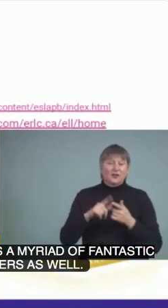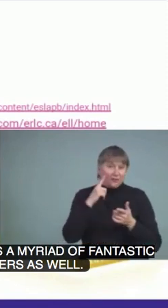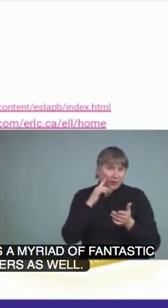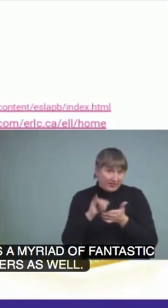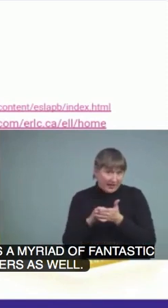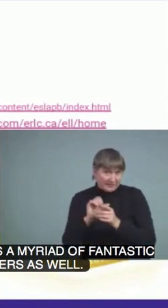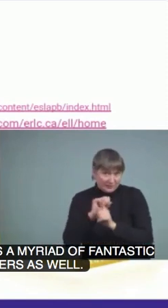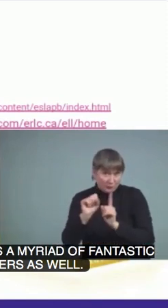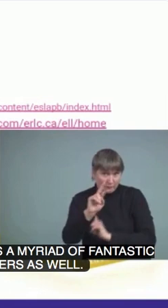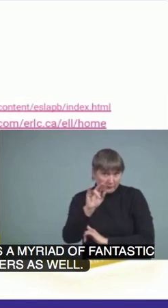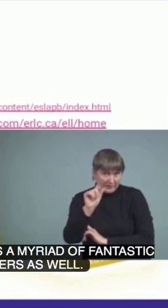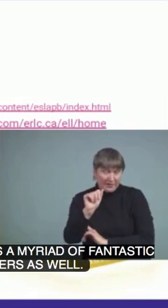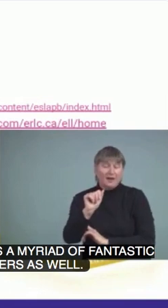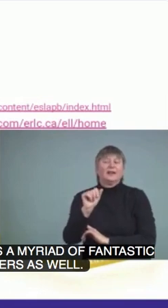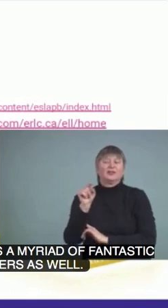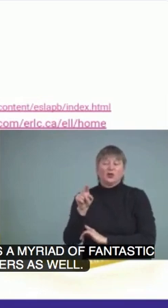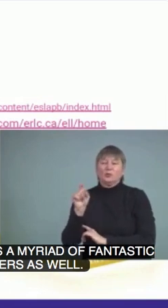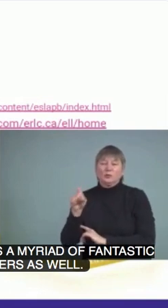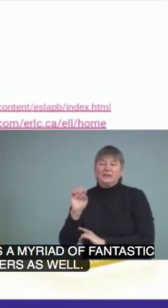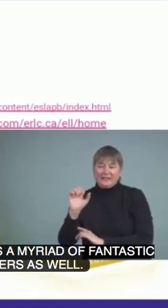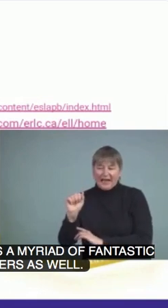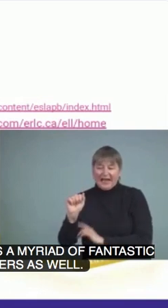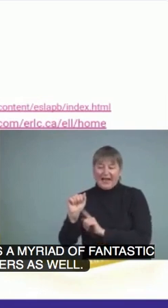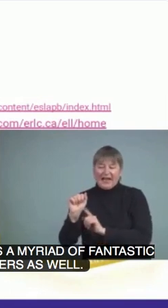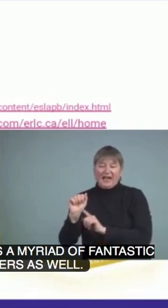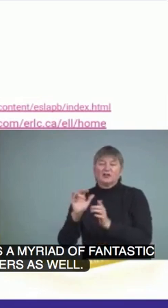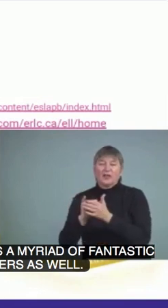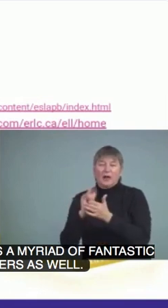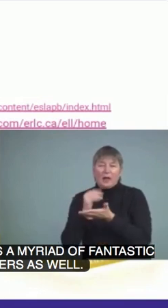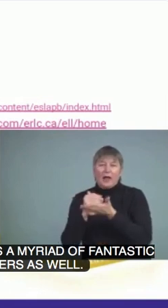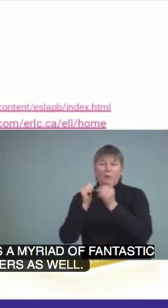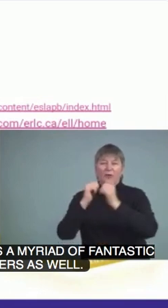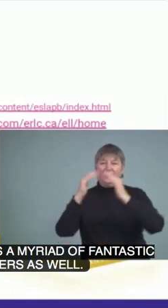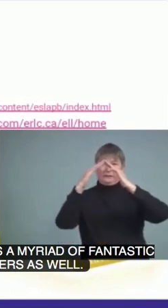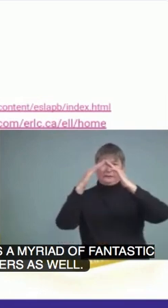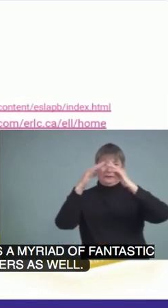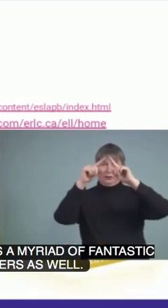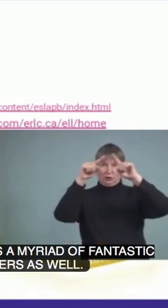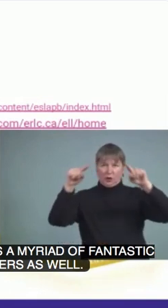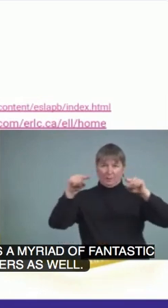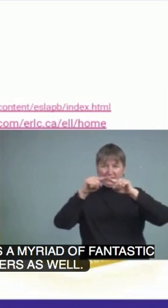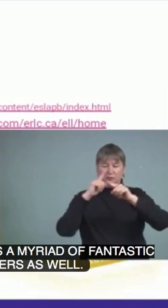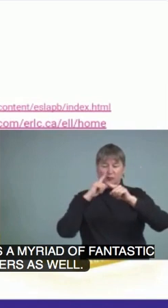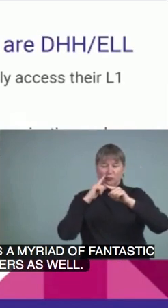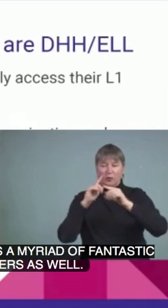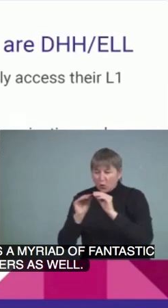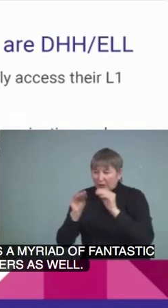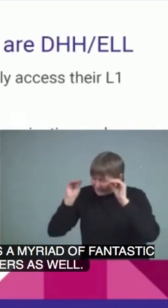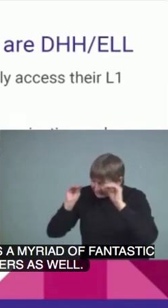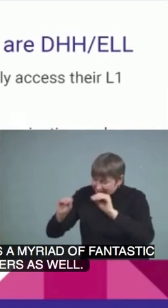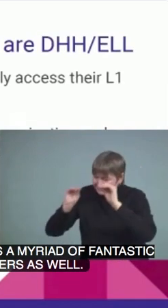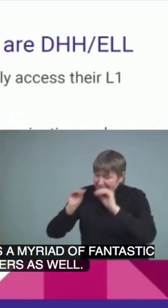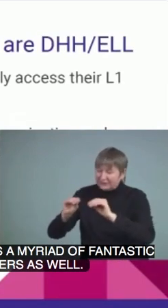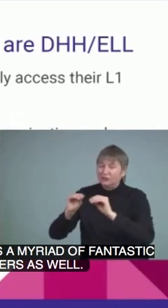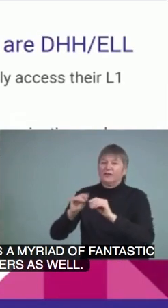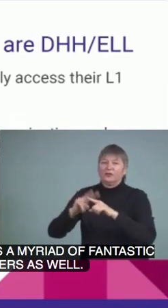looking at that top of the tier support for that intentional teaching of vocabulary and those specific resources. So,